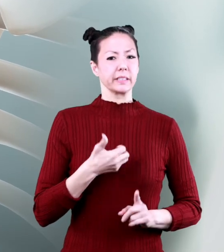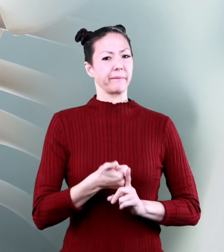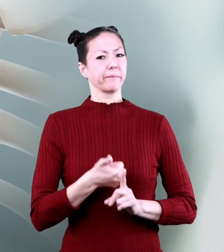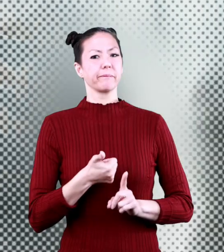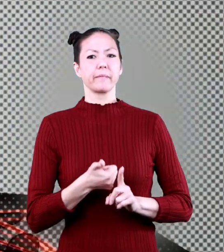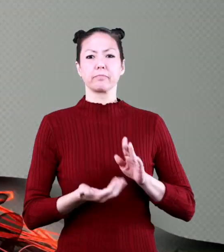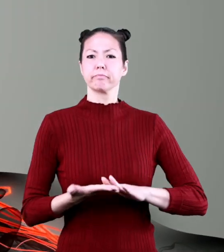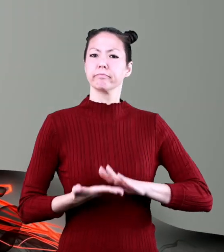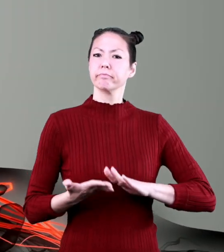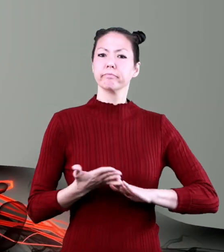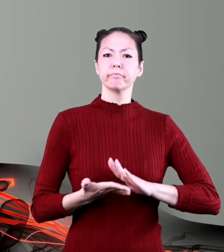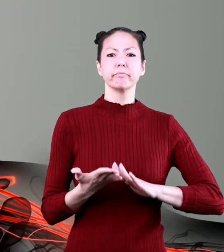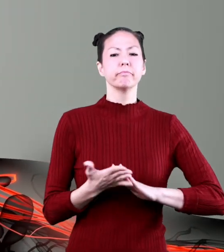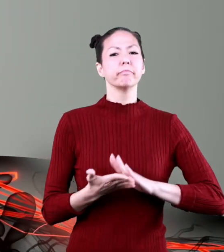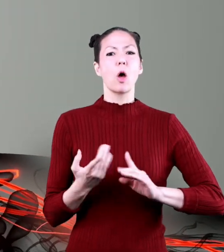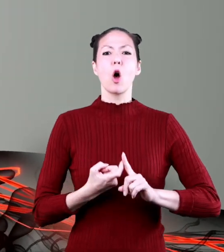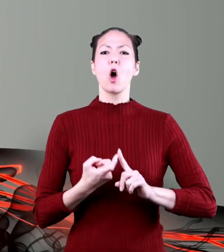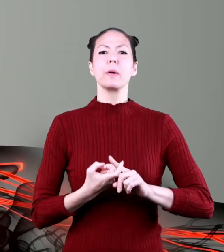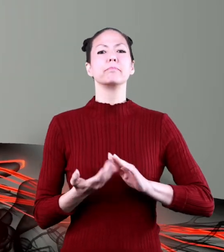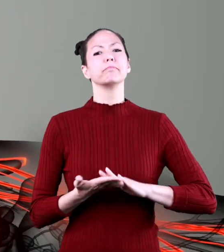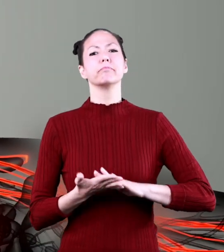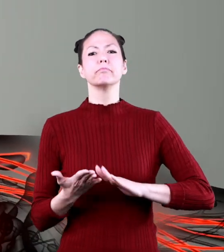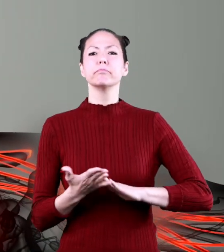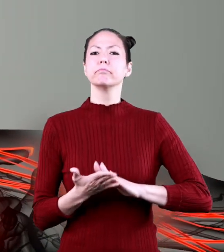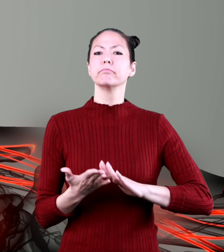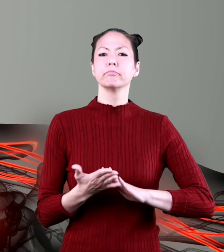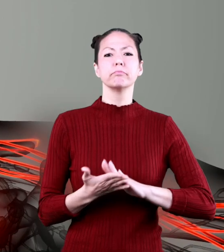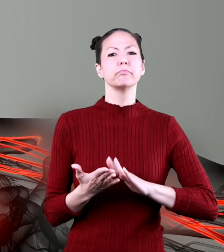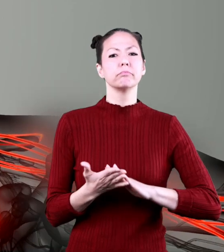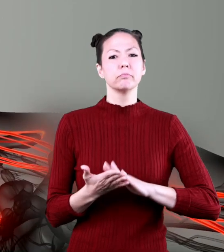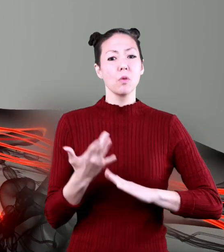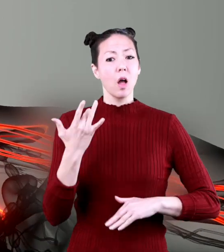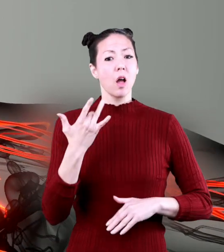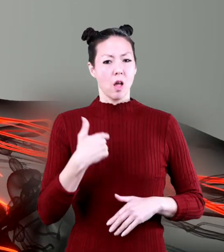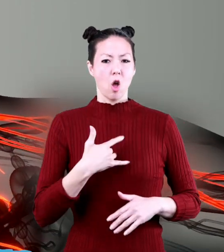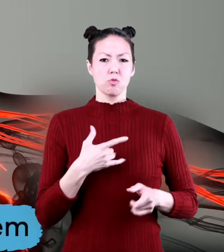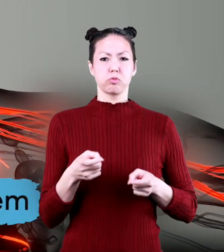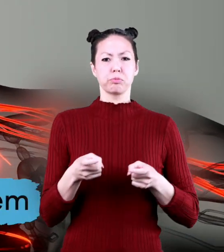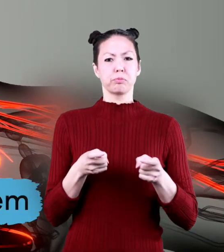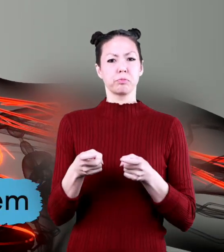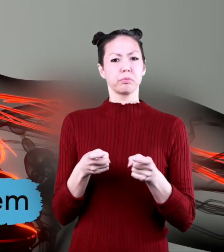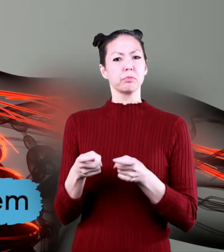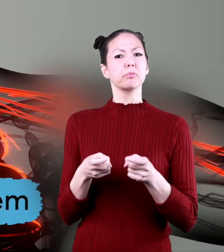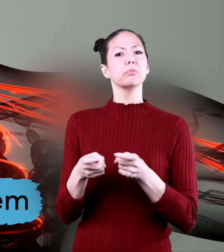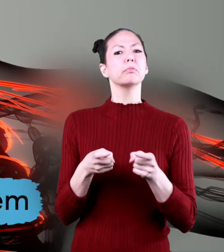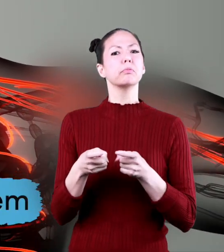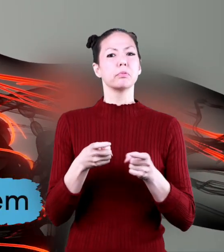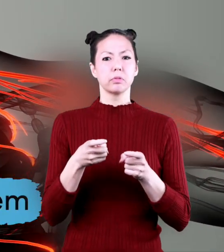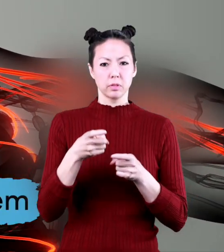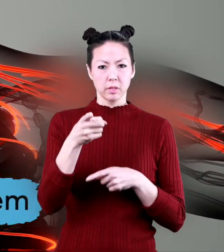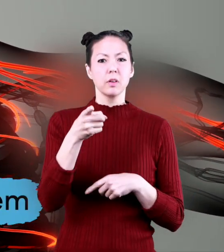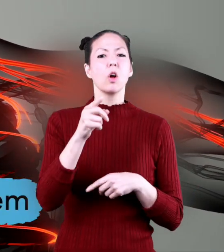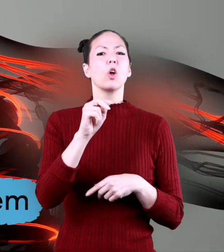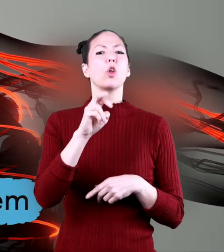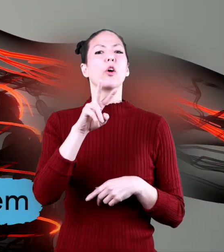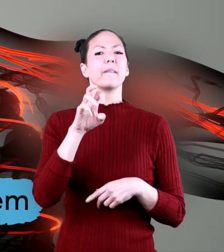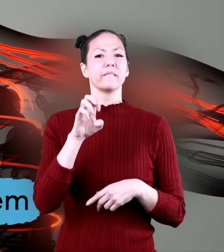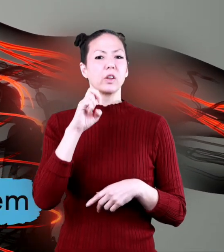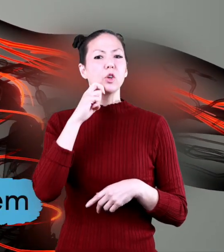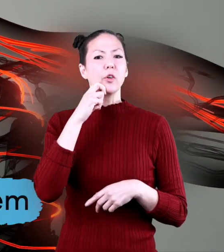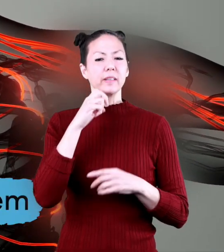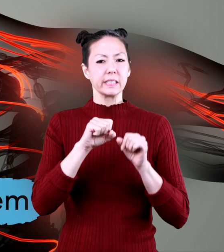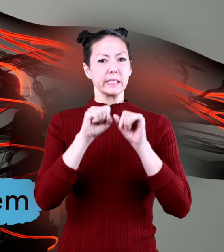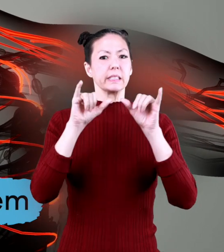heartbeat it just does it for you automatically this is because your heart is controlled by the autonomic